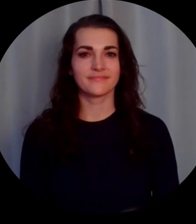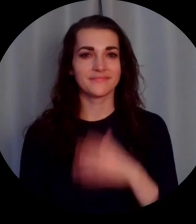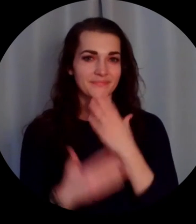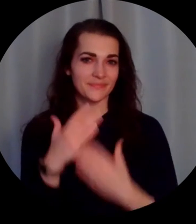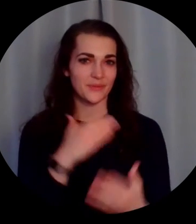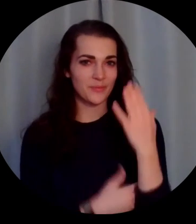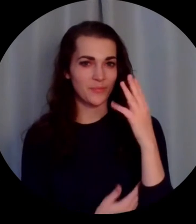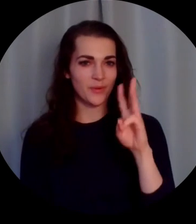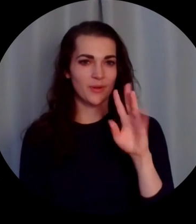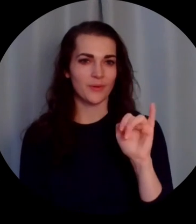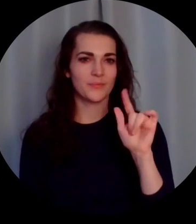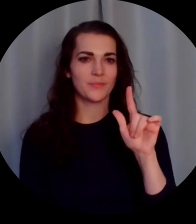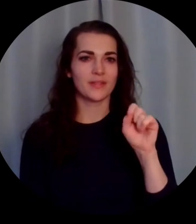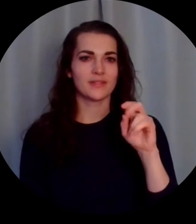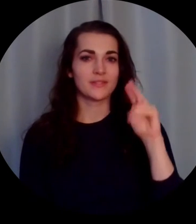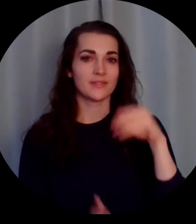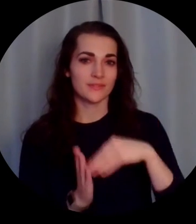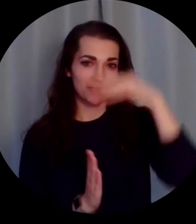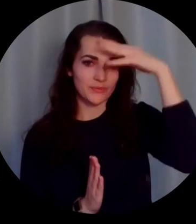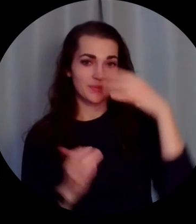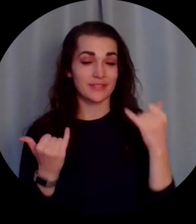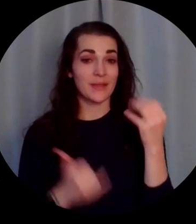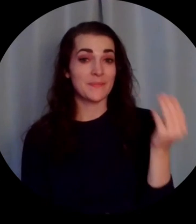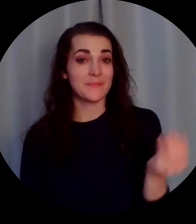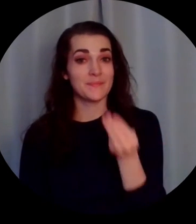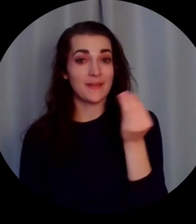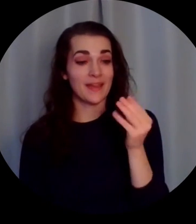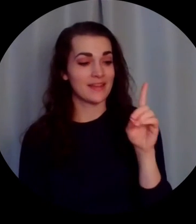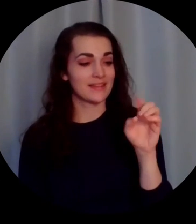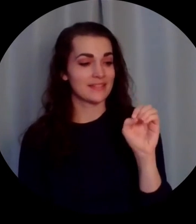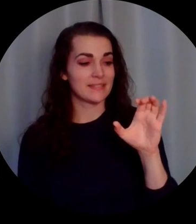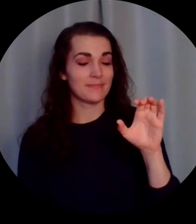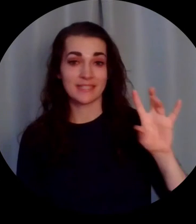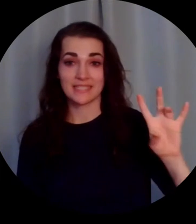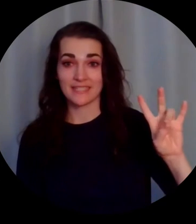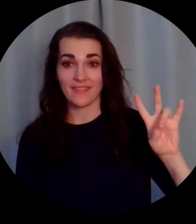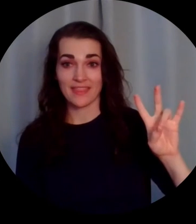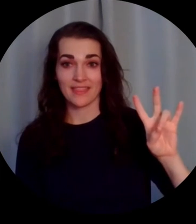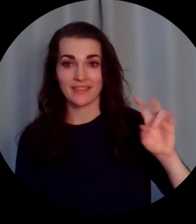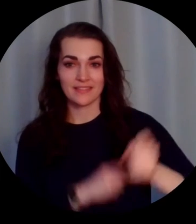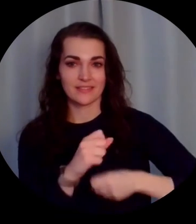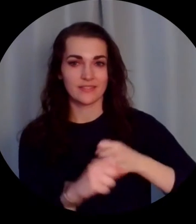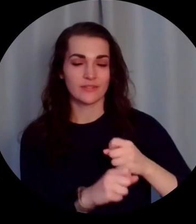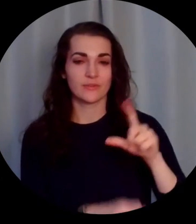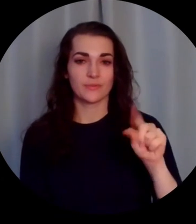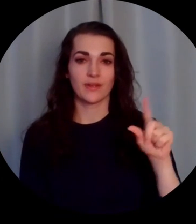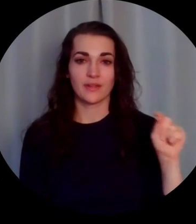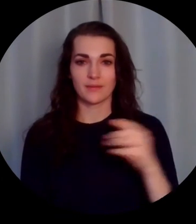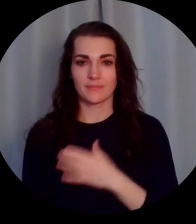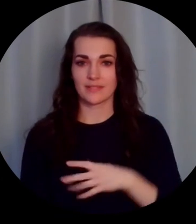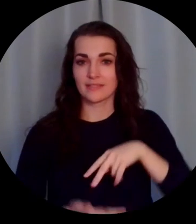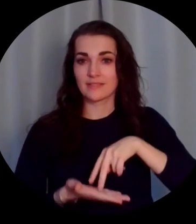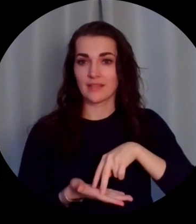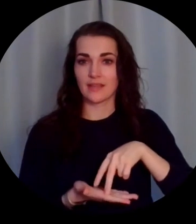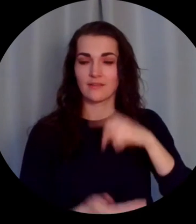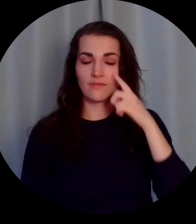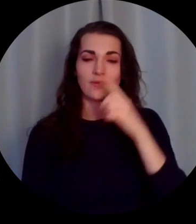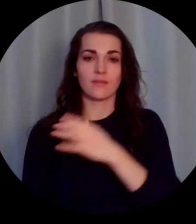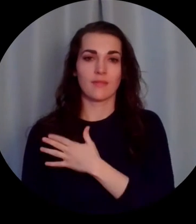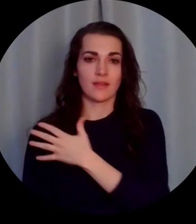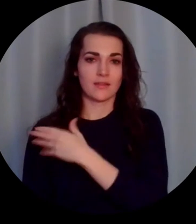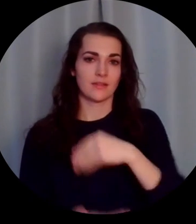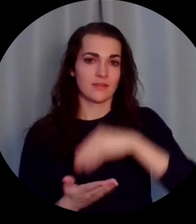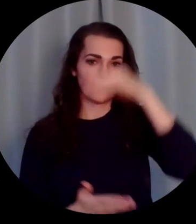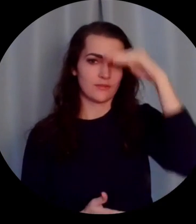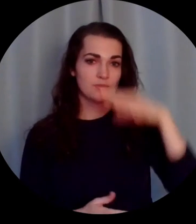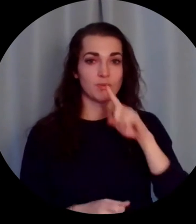Good morning, Wilson scholars. Today is Monday, December 7th, 2020. Please stand for the pledge and creed.